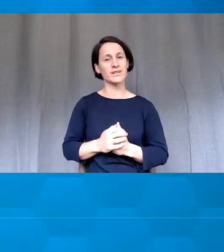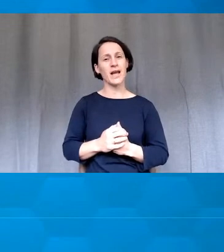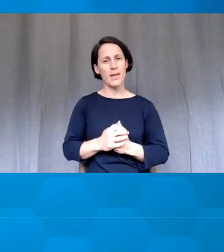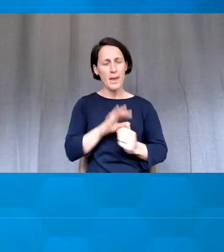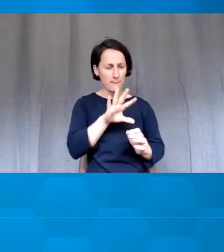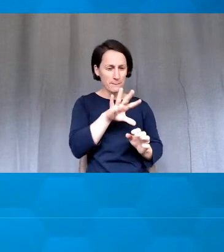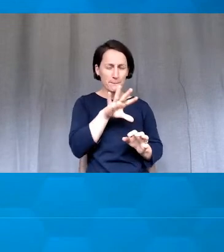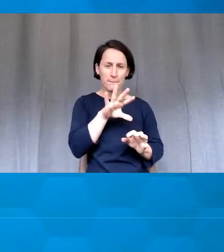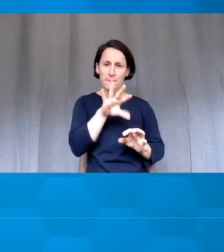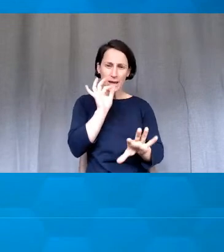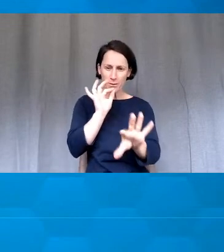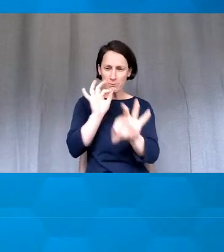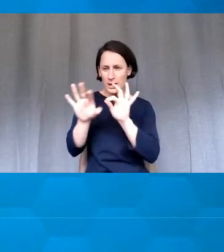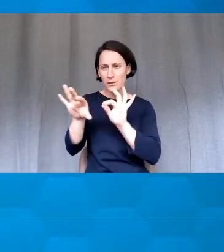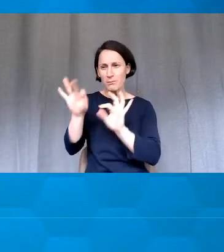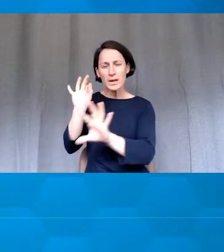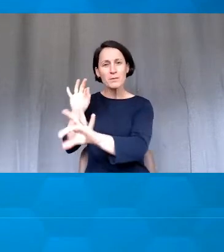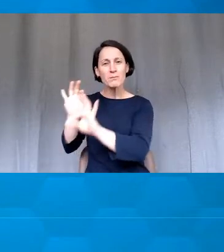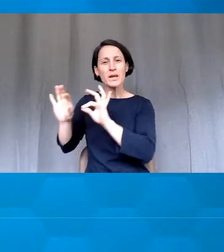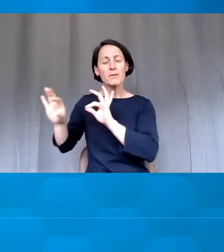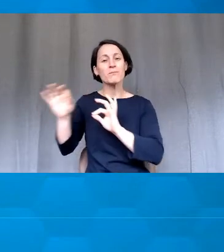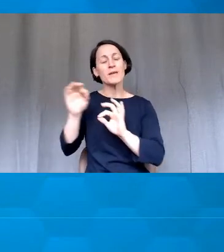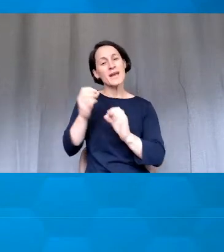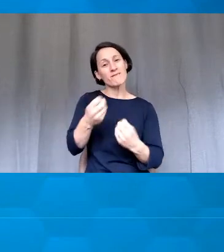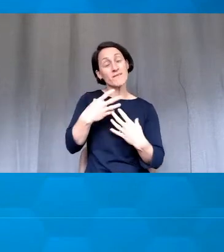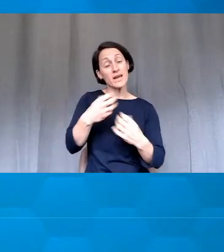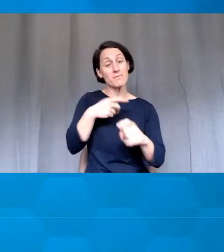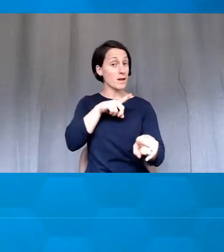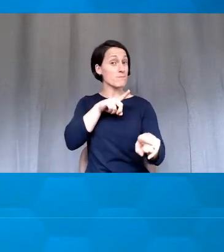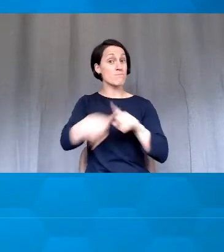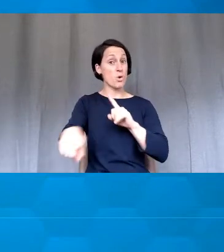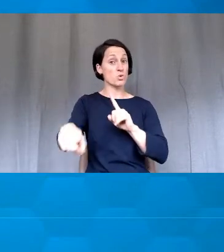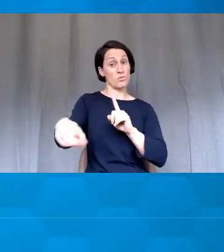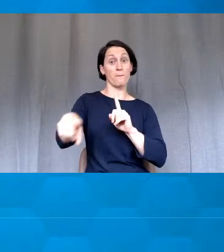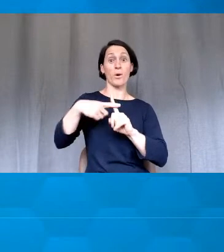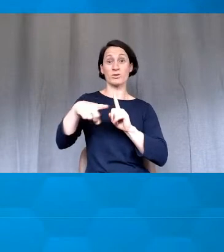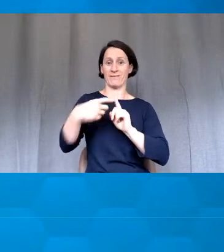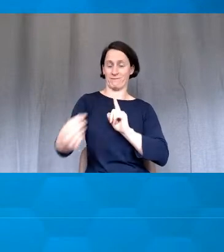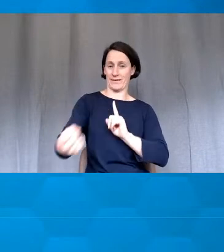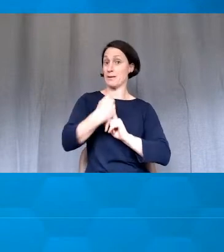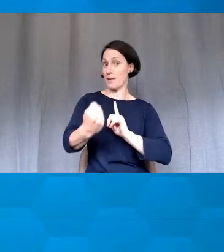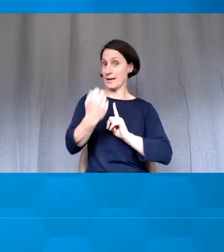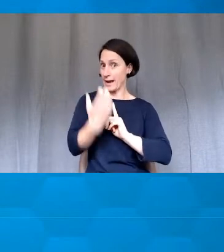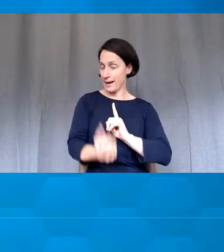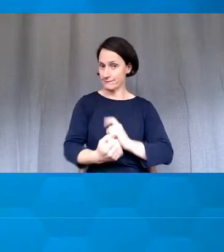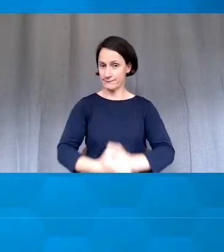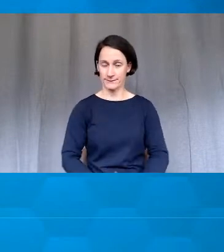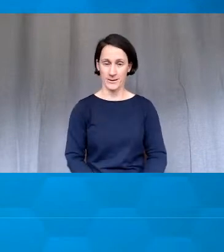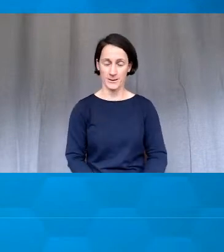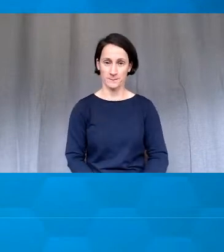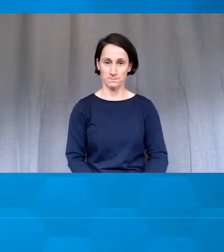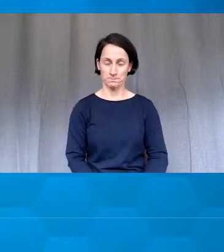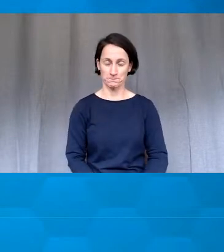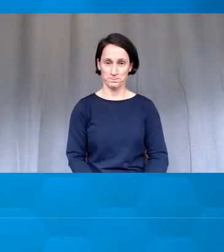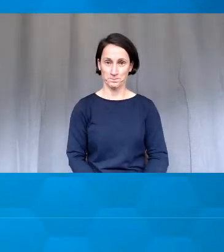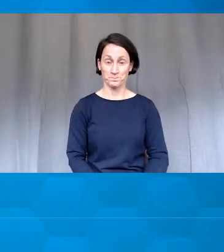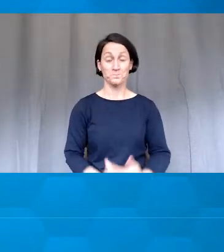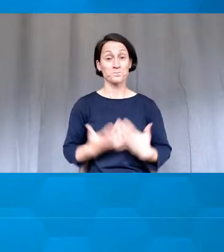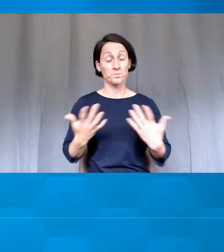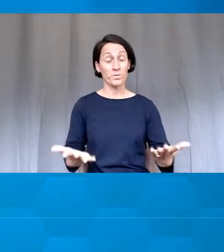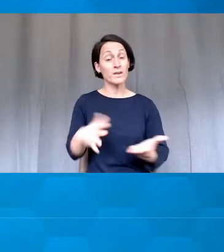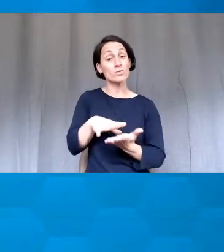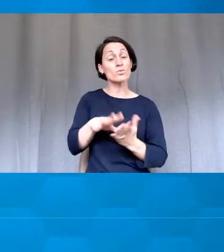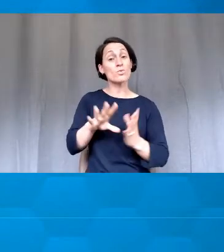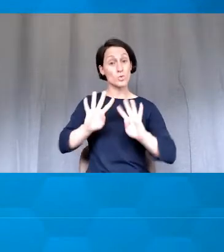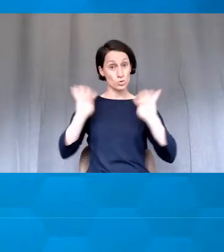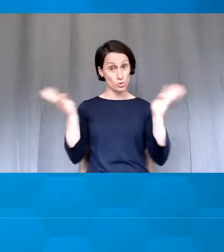that was most positively impactful on them. I then have them each go around in a circle